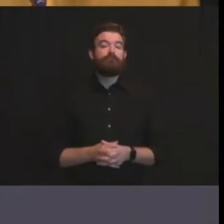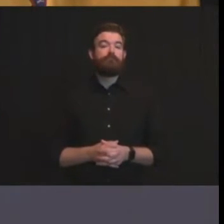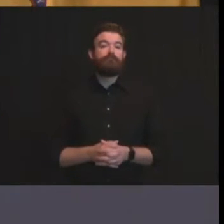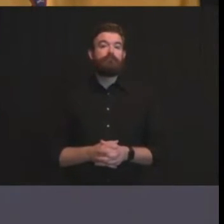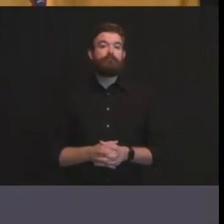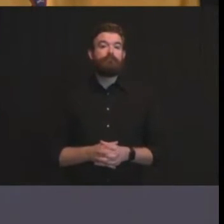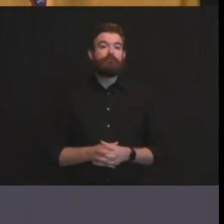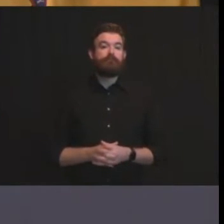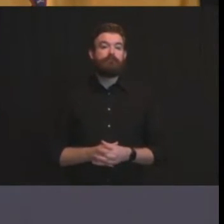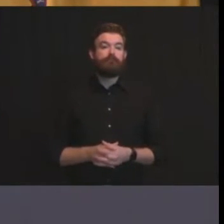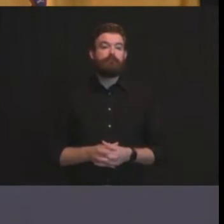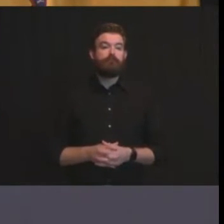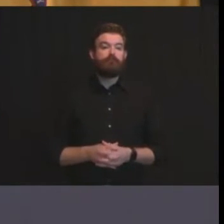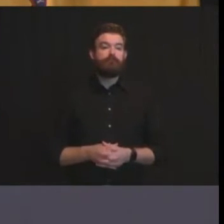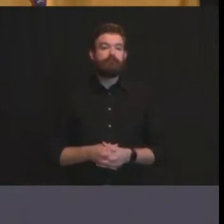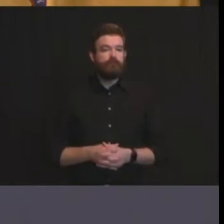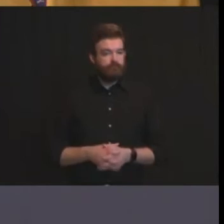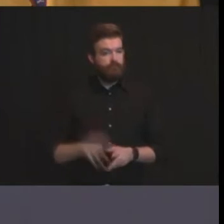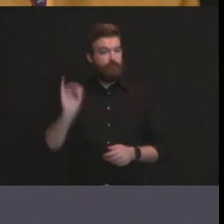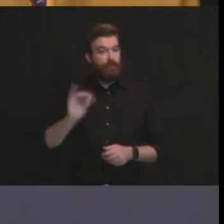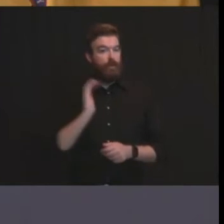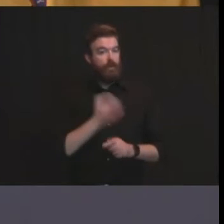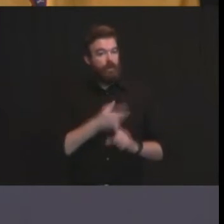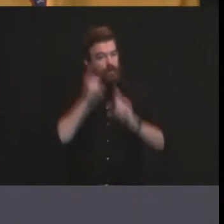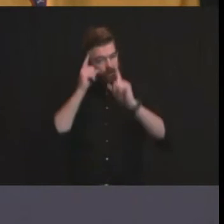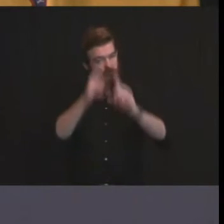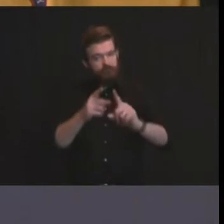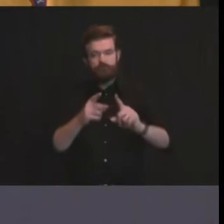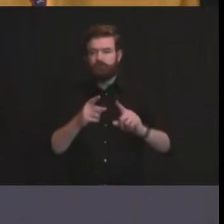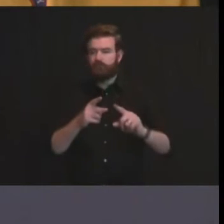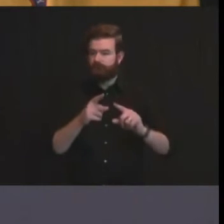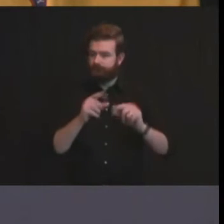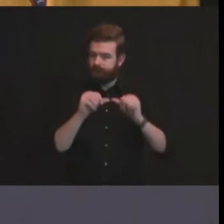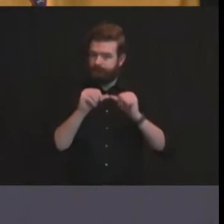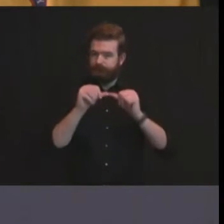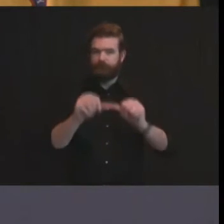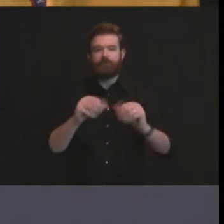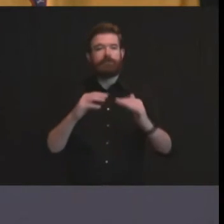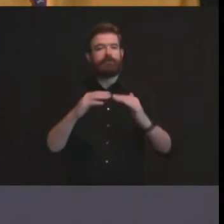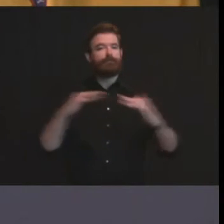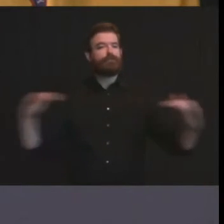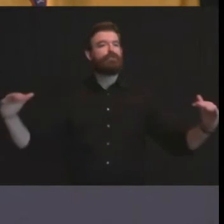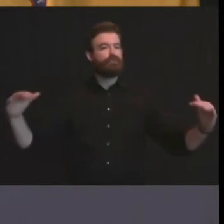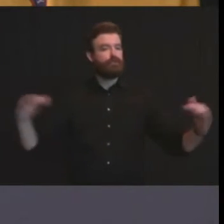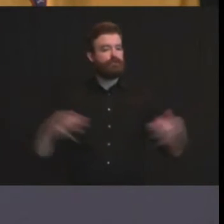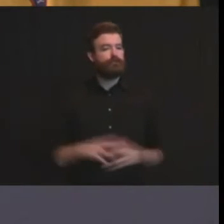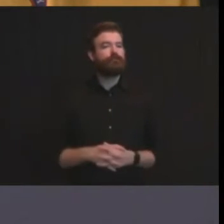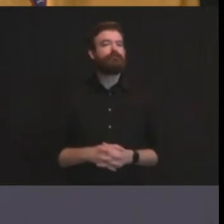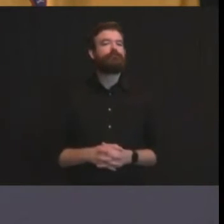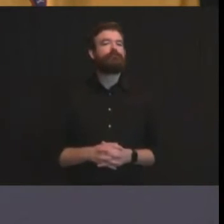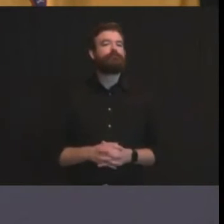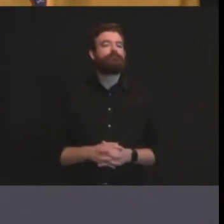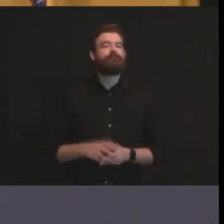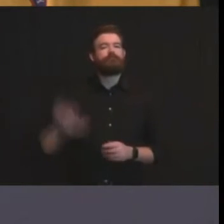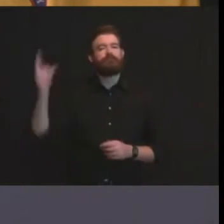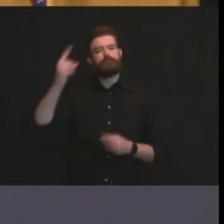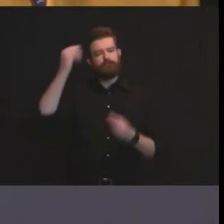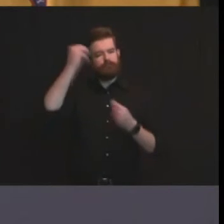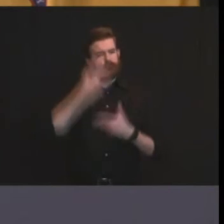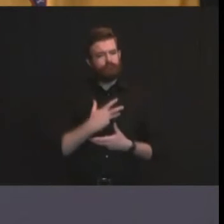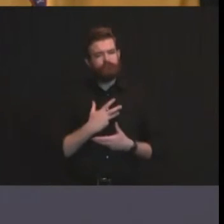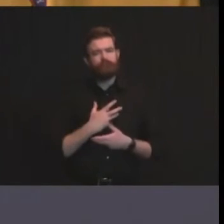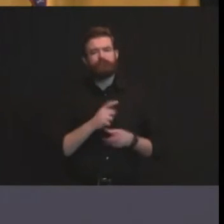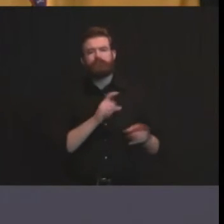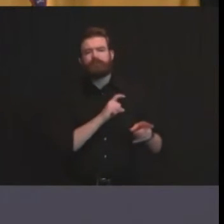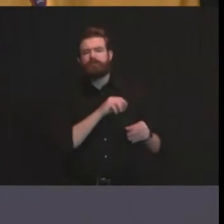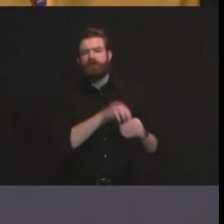is what we aspire for every single day i was told only of the the howell chief i have no idea who this guy is but i would